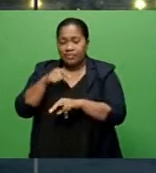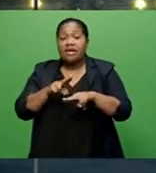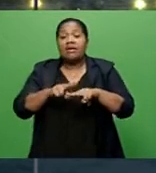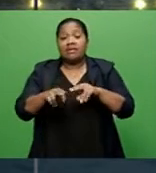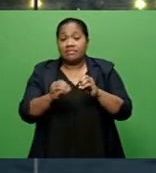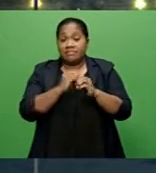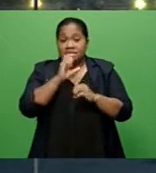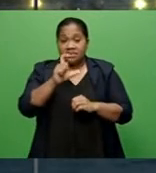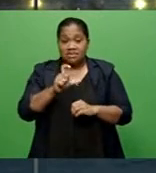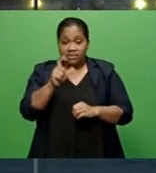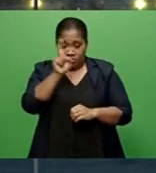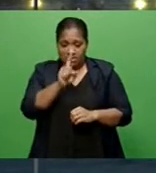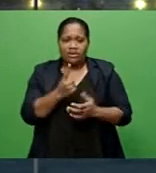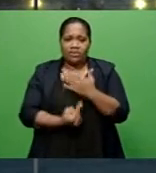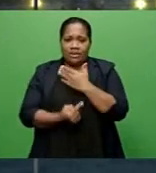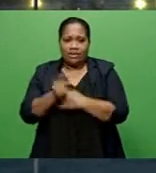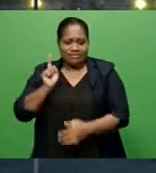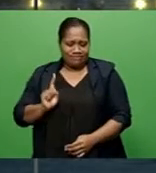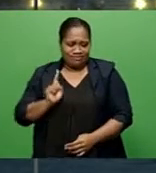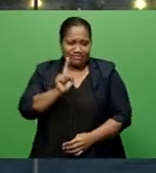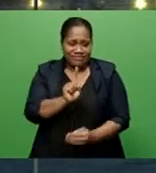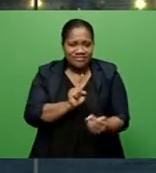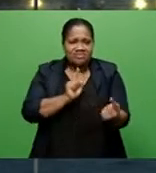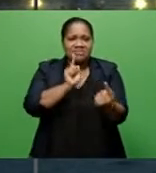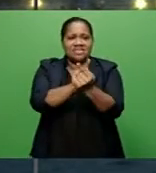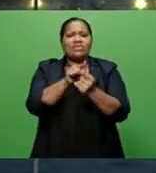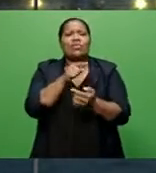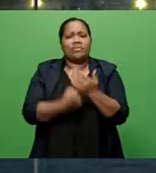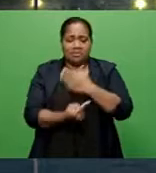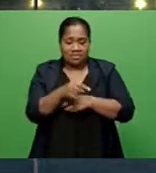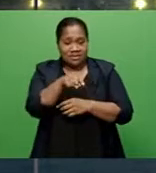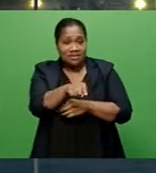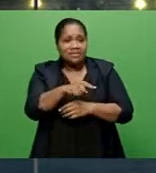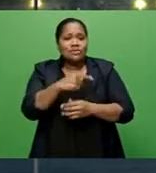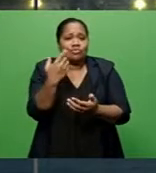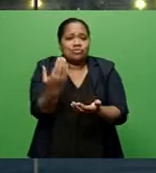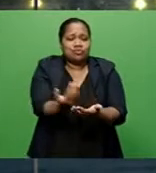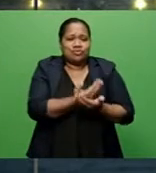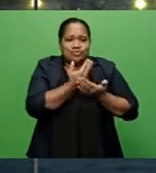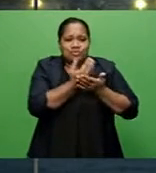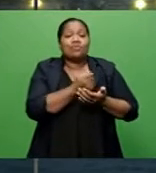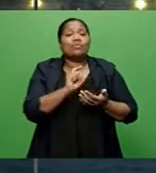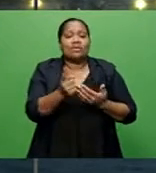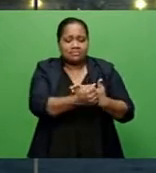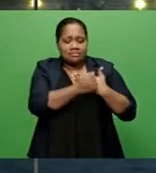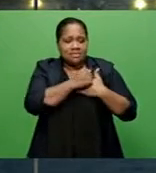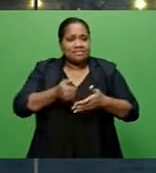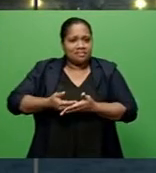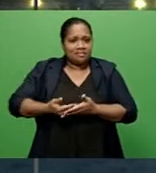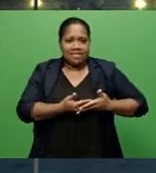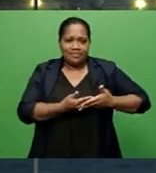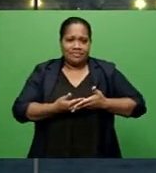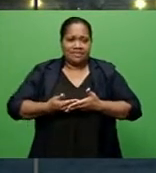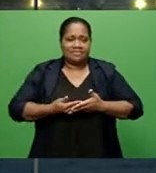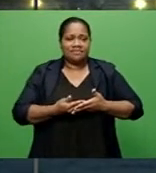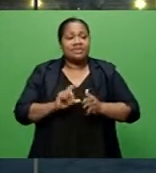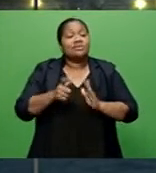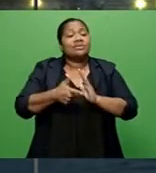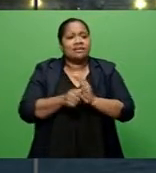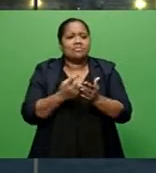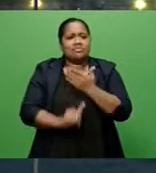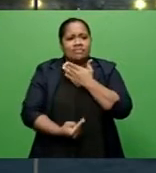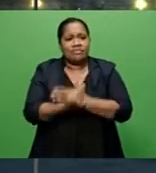one police officer who made headlines for rescuing a baby. Apanisa Wangai Randovo reports at the time, Constable Kepu Mayrata